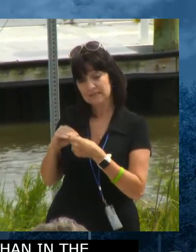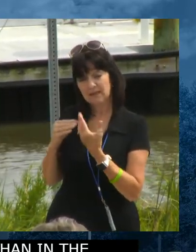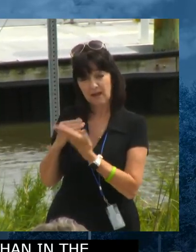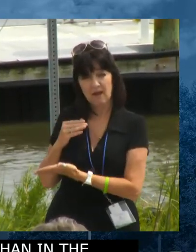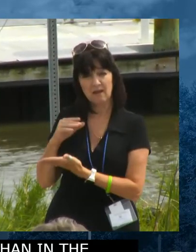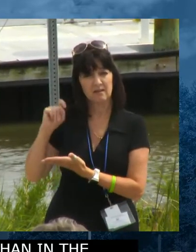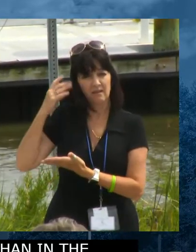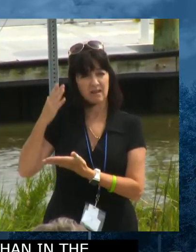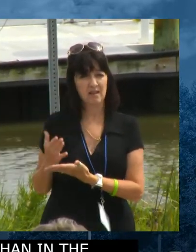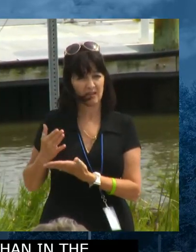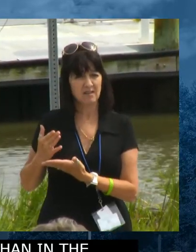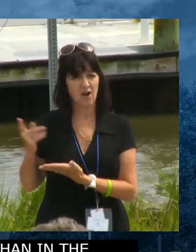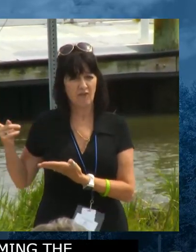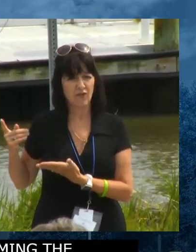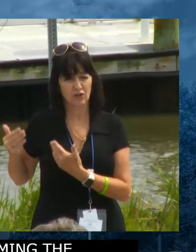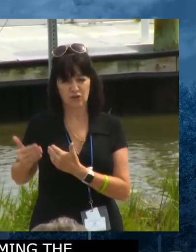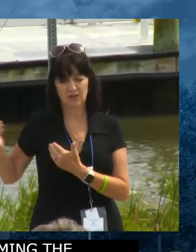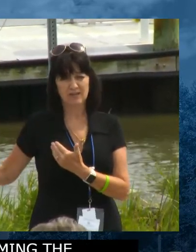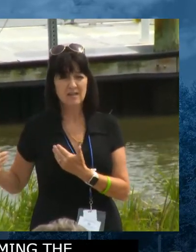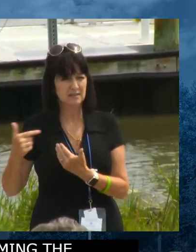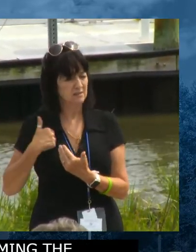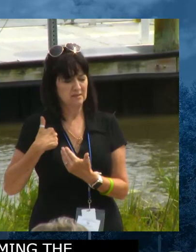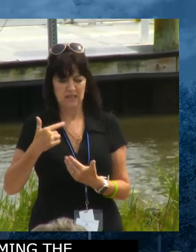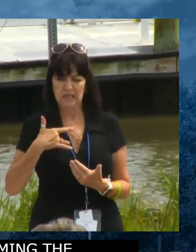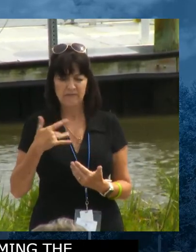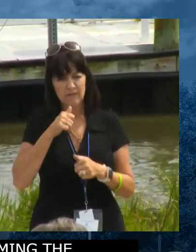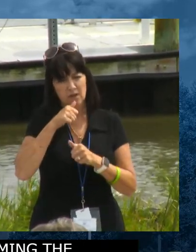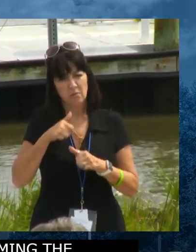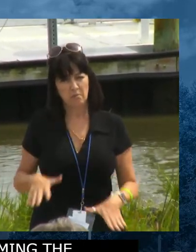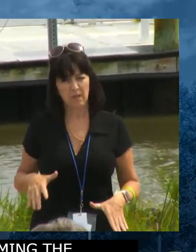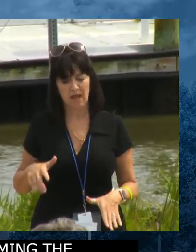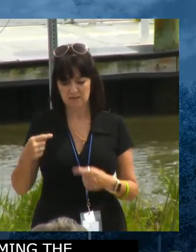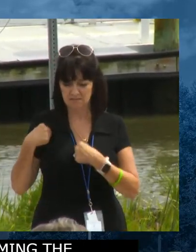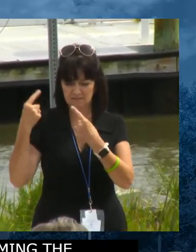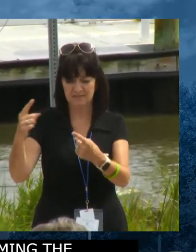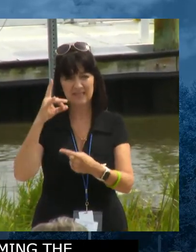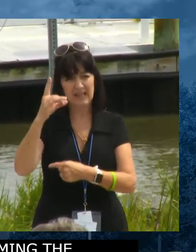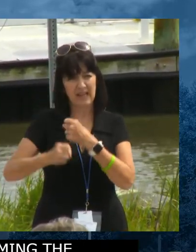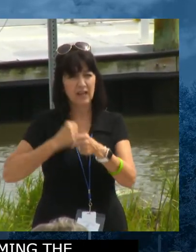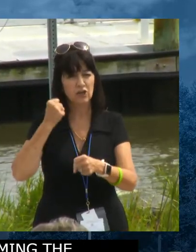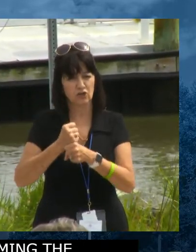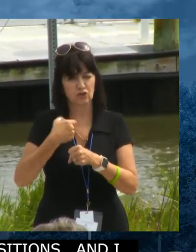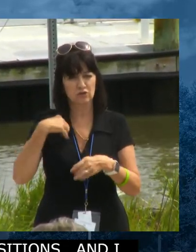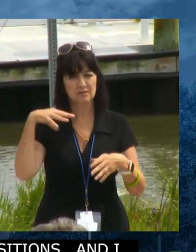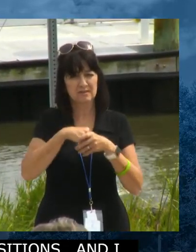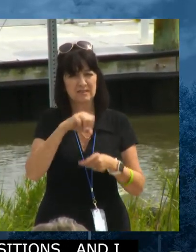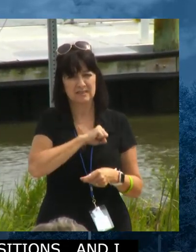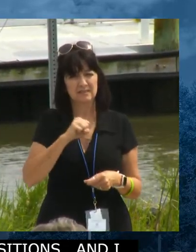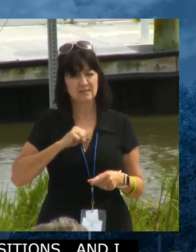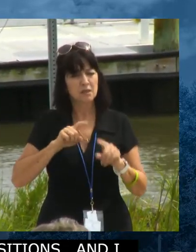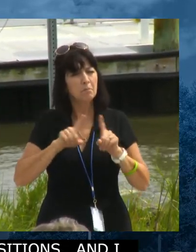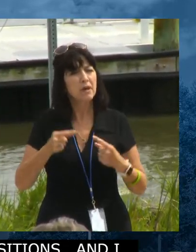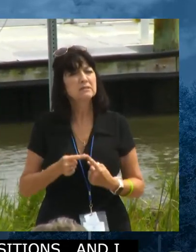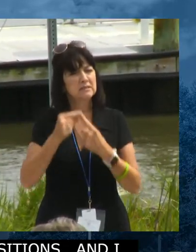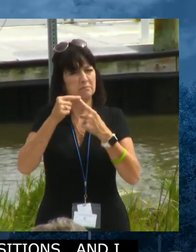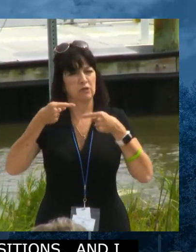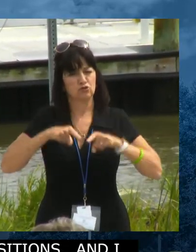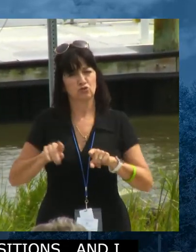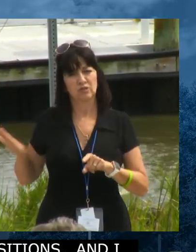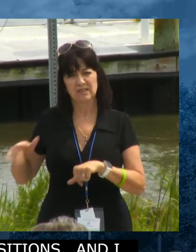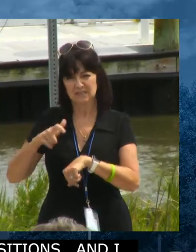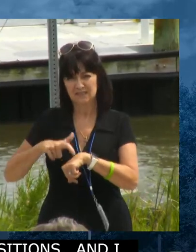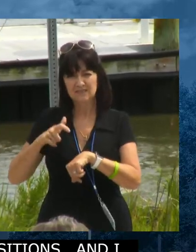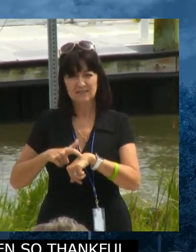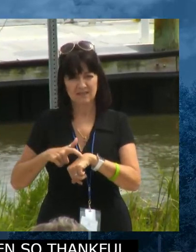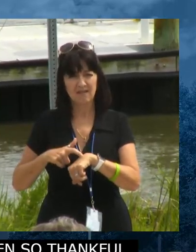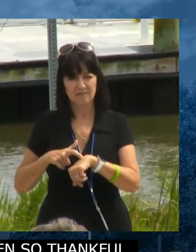that I've been so thankful and so blessed to be a member of the Senate for the last eight years, but especially during this guy's term in office that we have seen